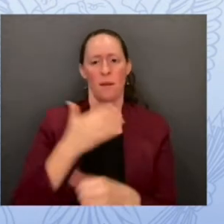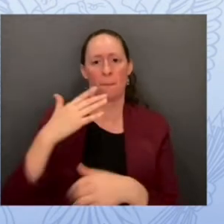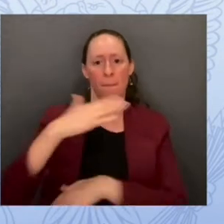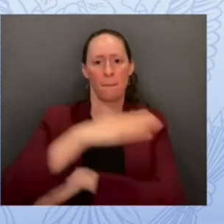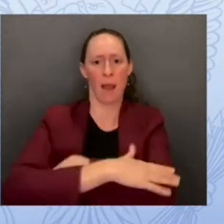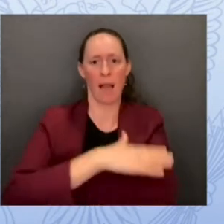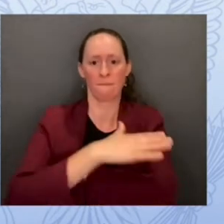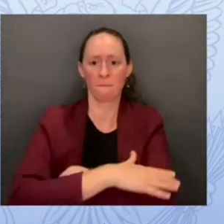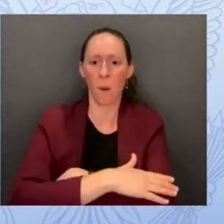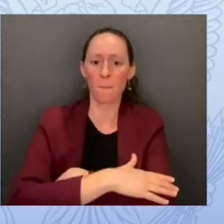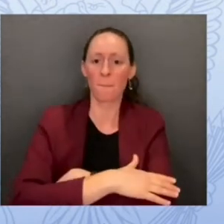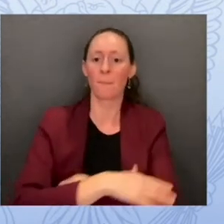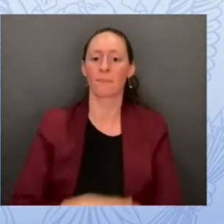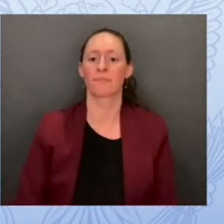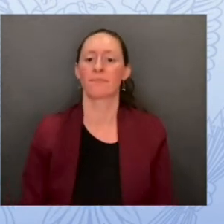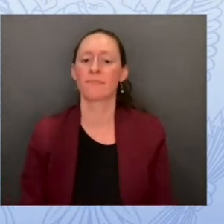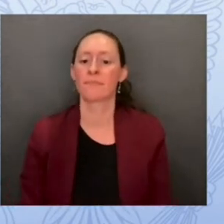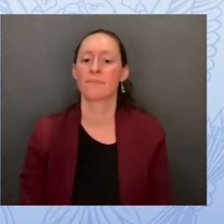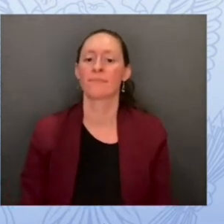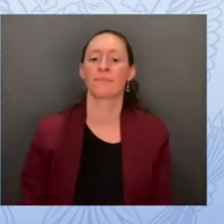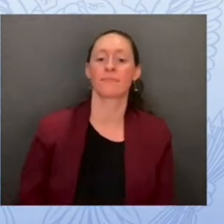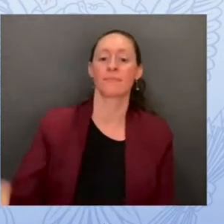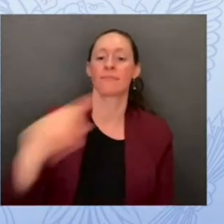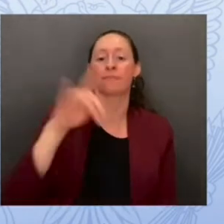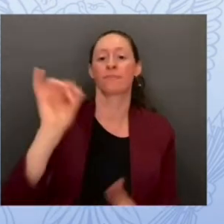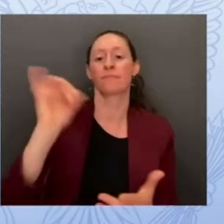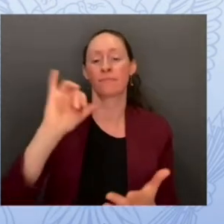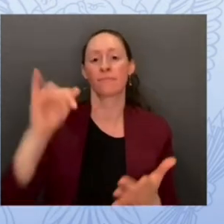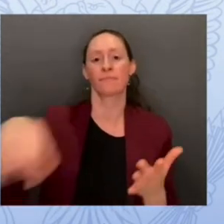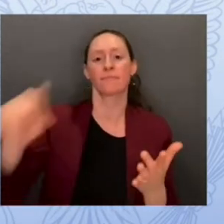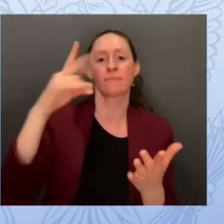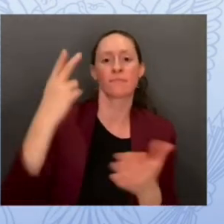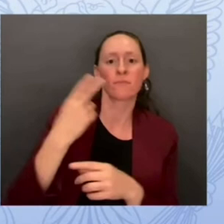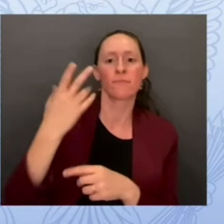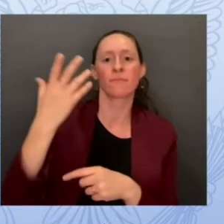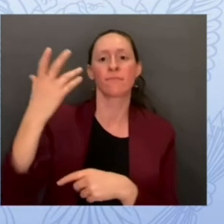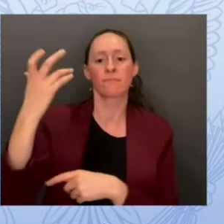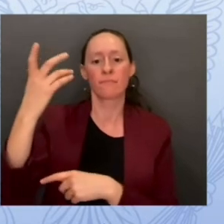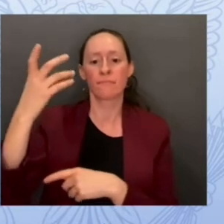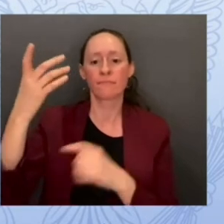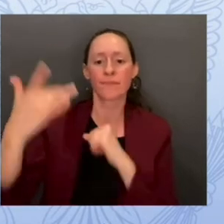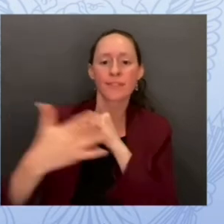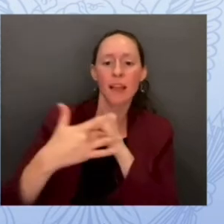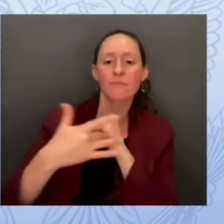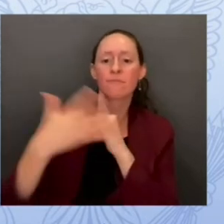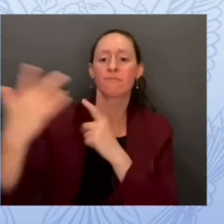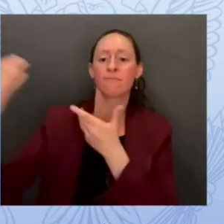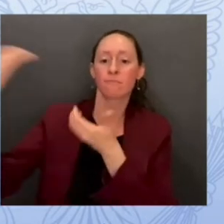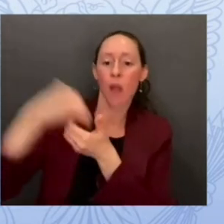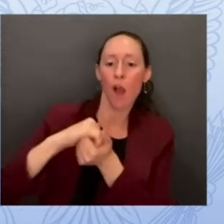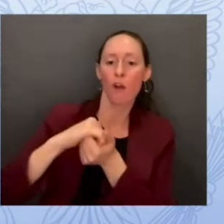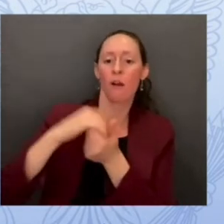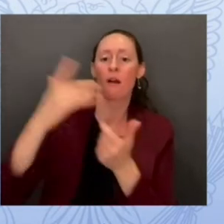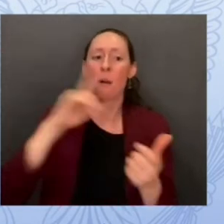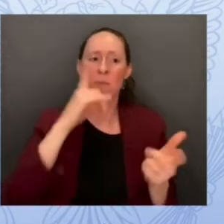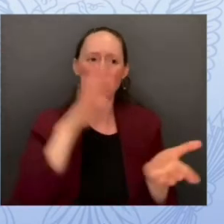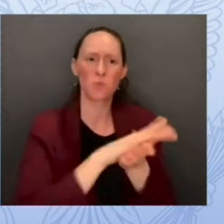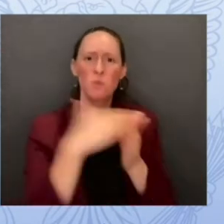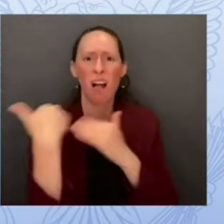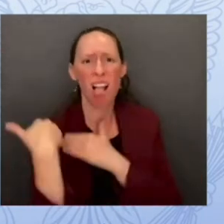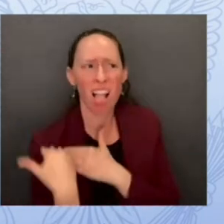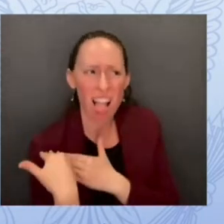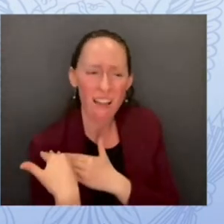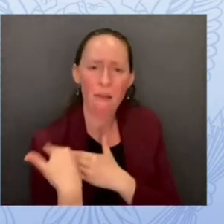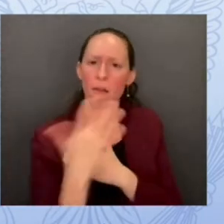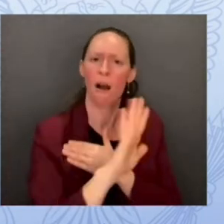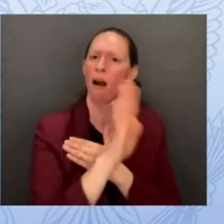of those key technology partners to help lift the burden from the schools we also recognize that learning upskilling is at